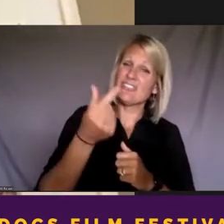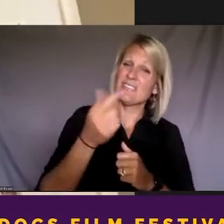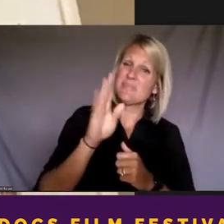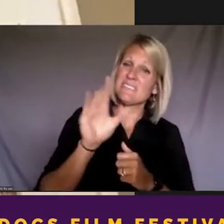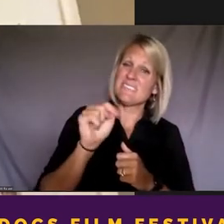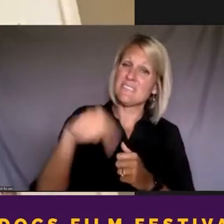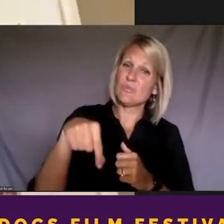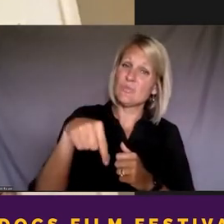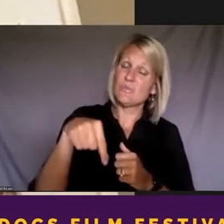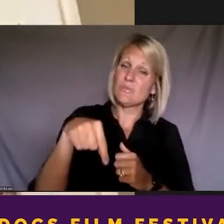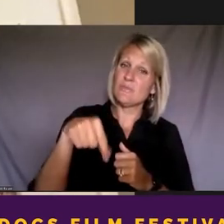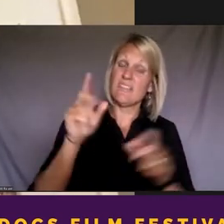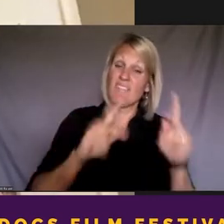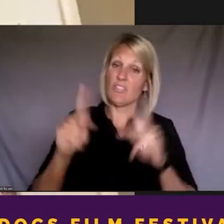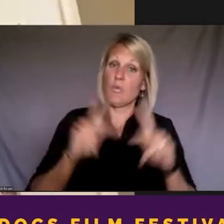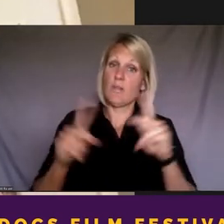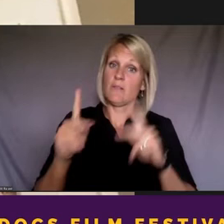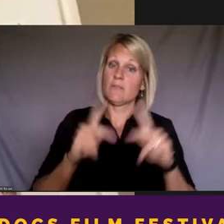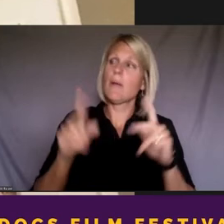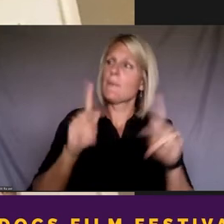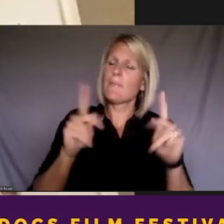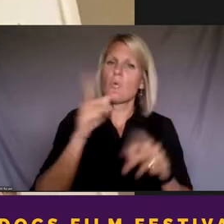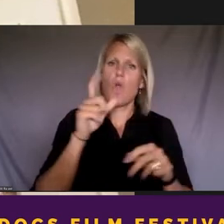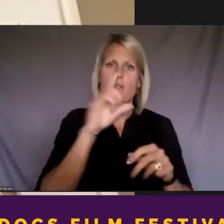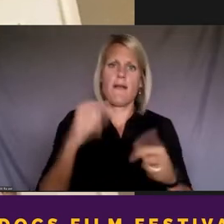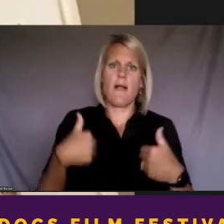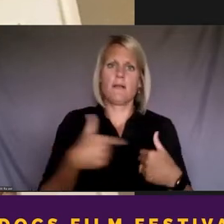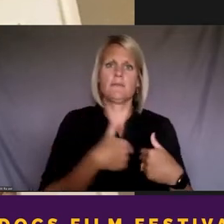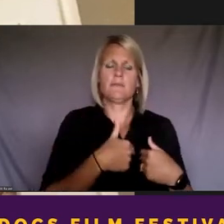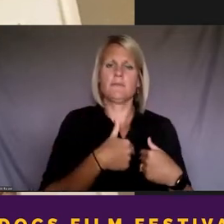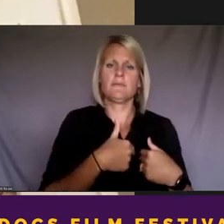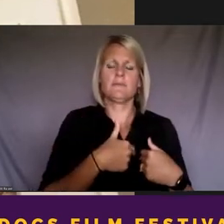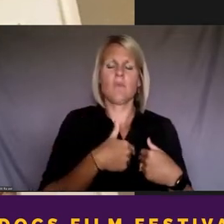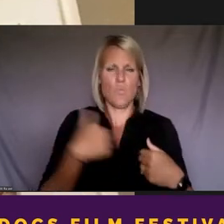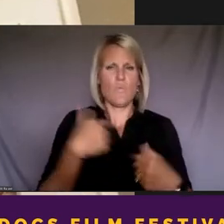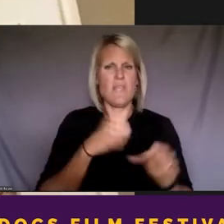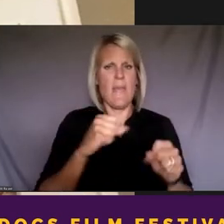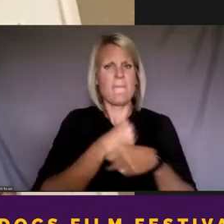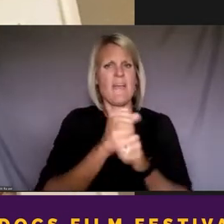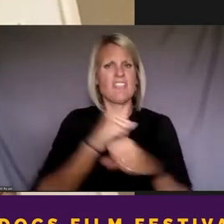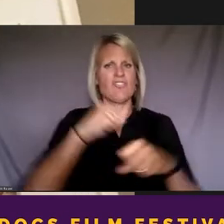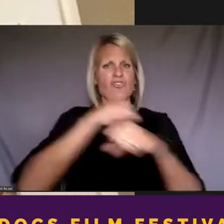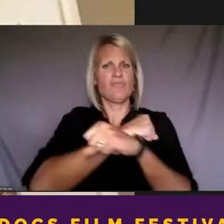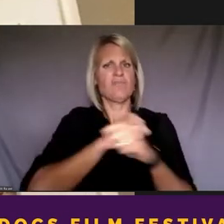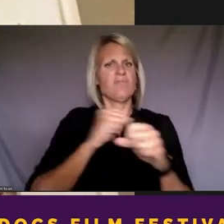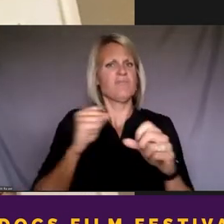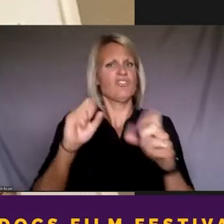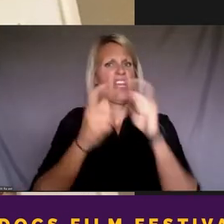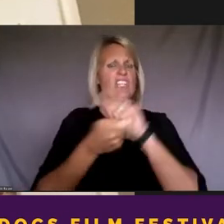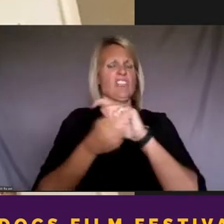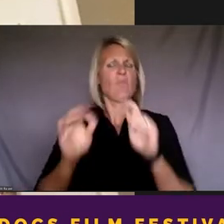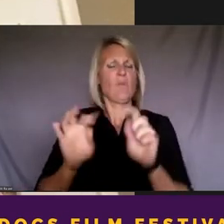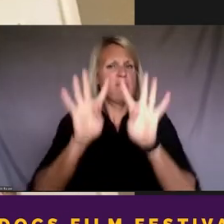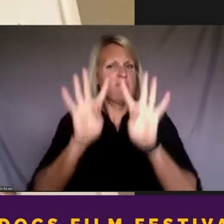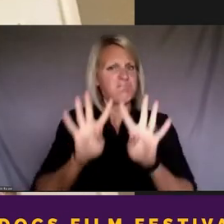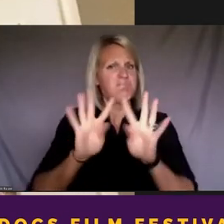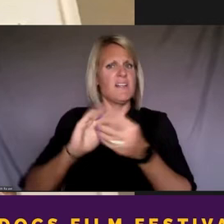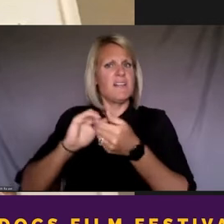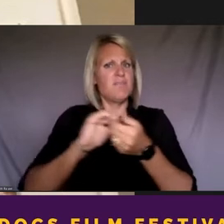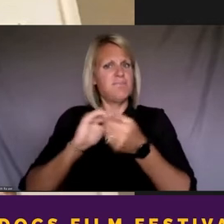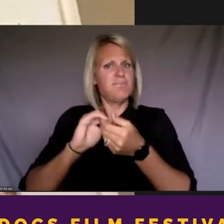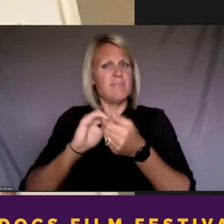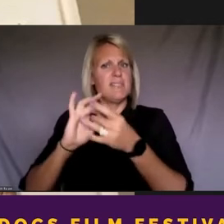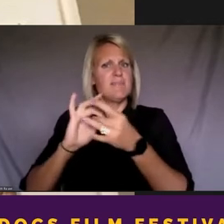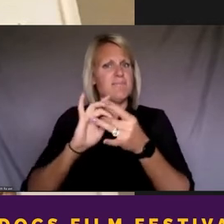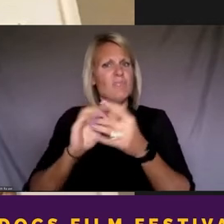fighting for us, and that we can make change if we stand together in civic engagement. So I just really say thank you so much for